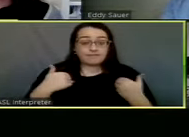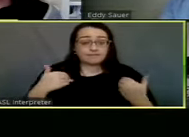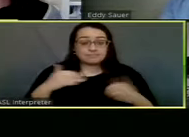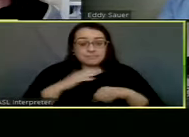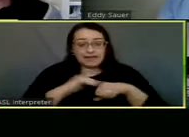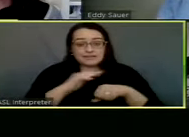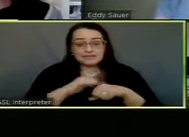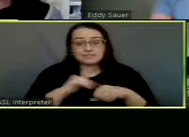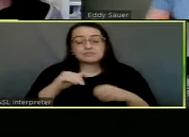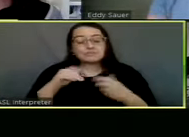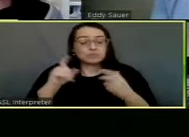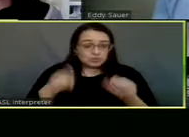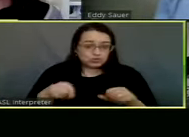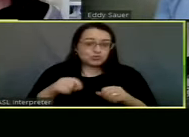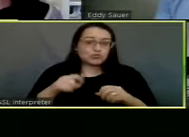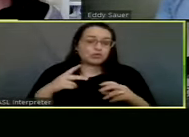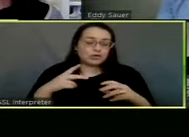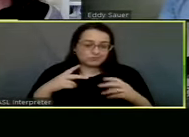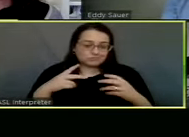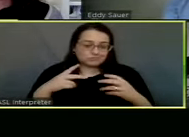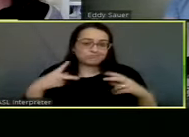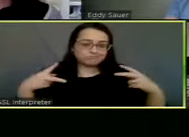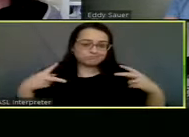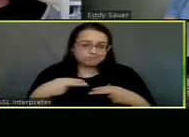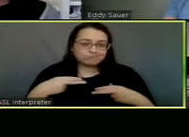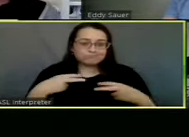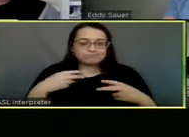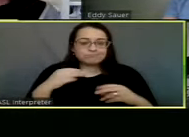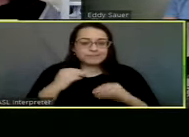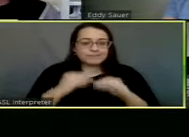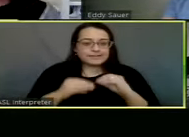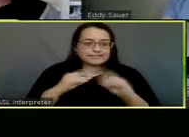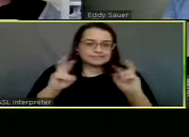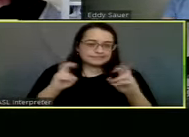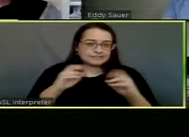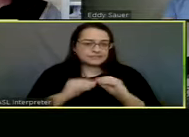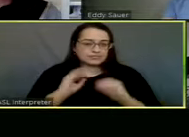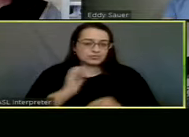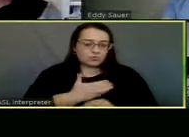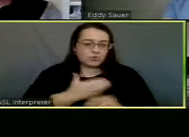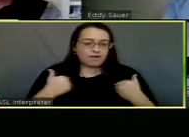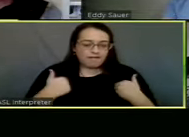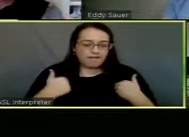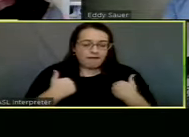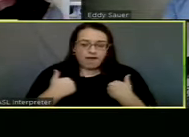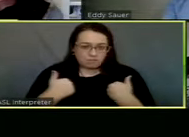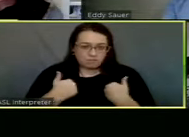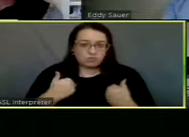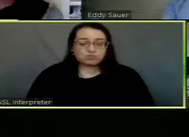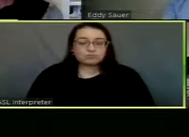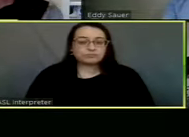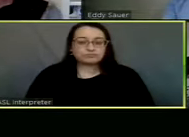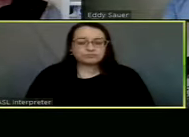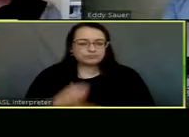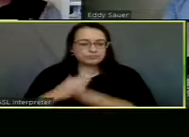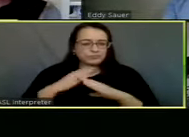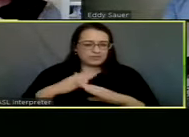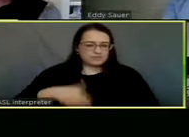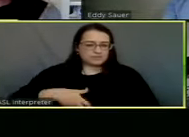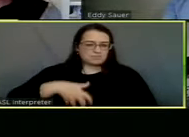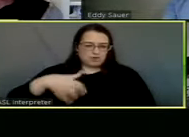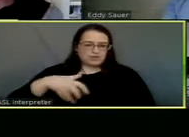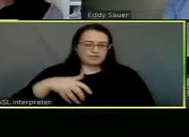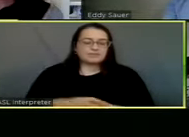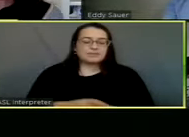neutered our animals, we should also do that. Um, do you agree that that it, with this ordinance, we